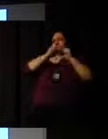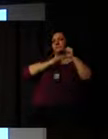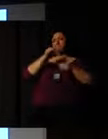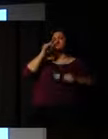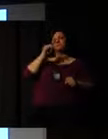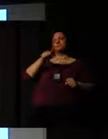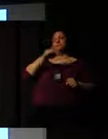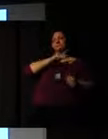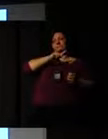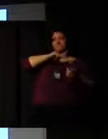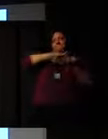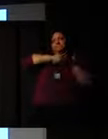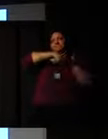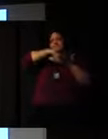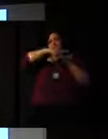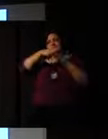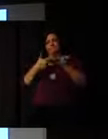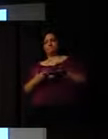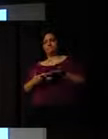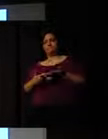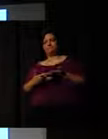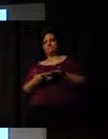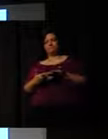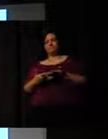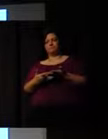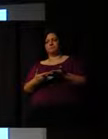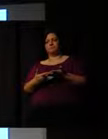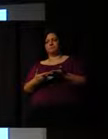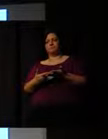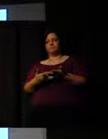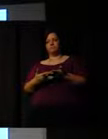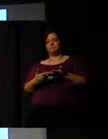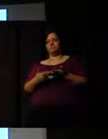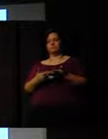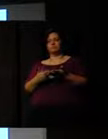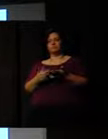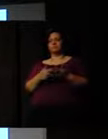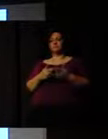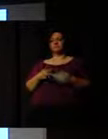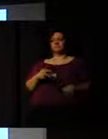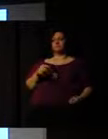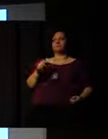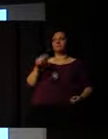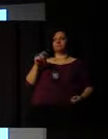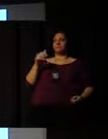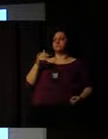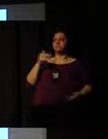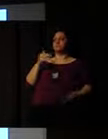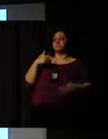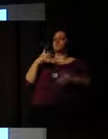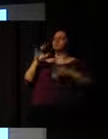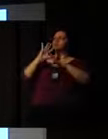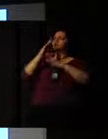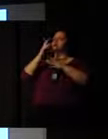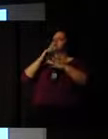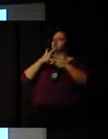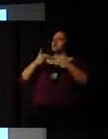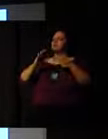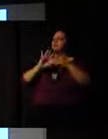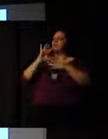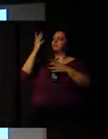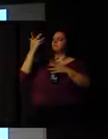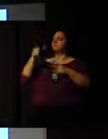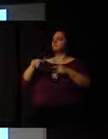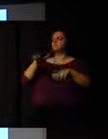into bigger things down the line. So, and then often, like within